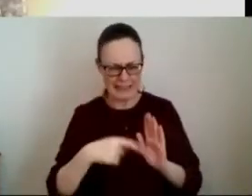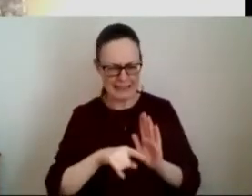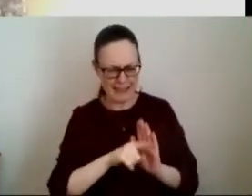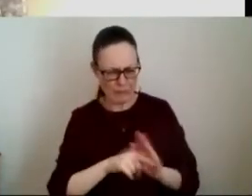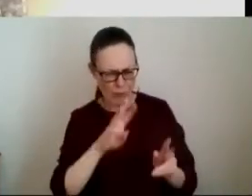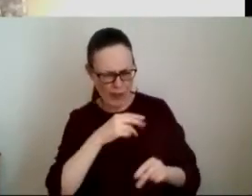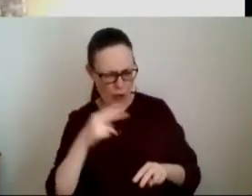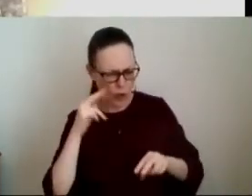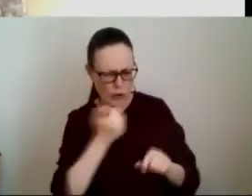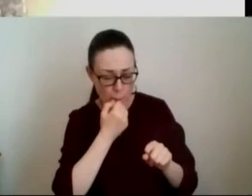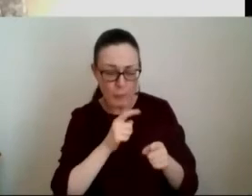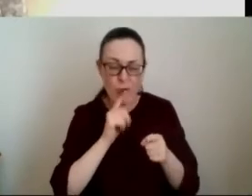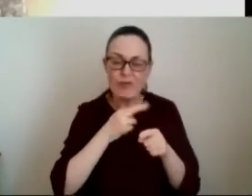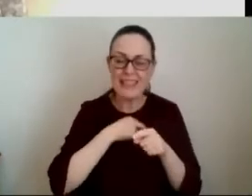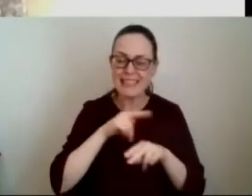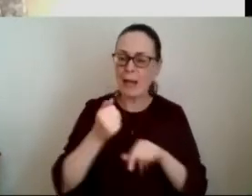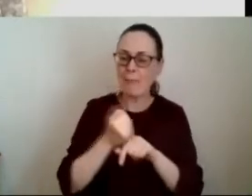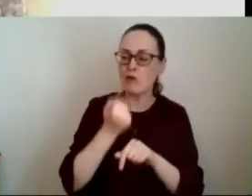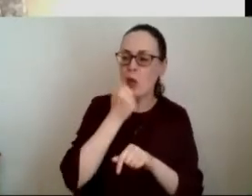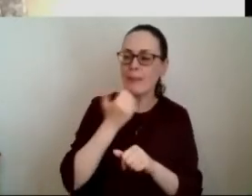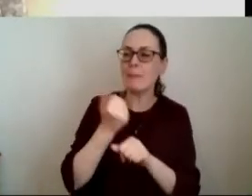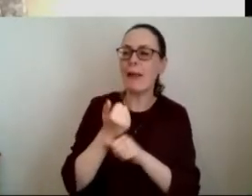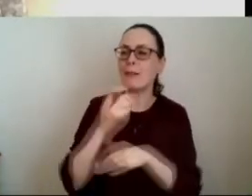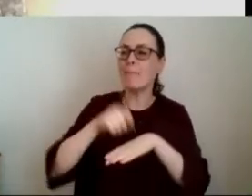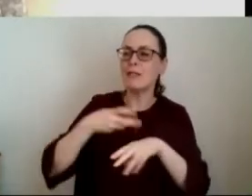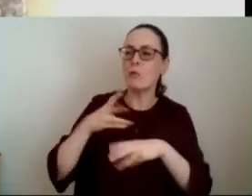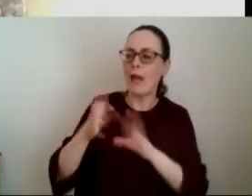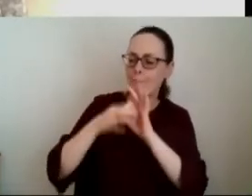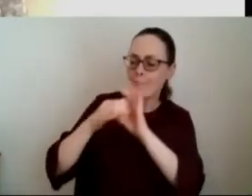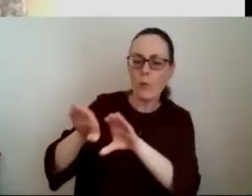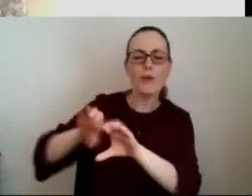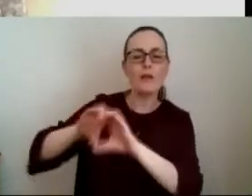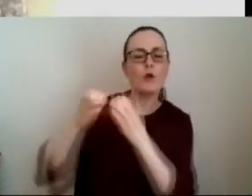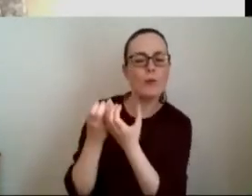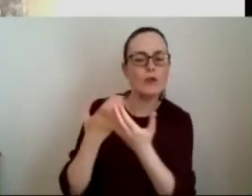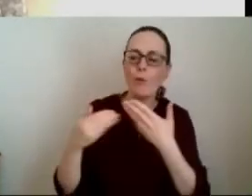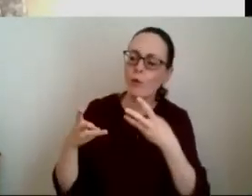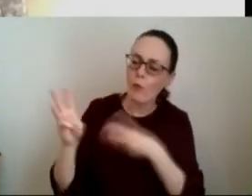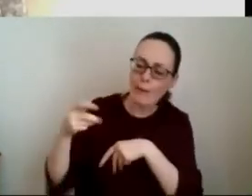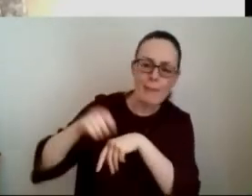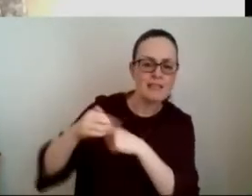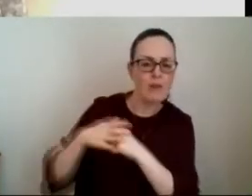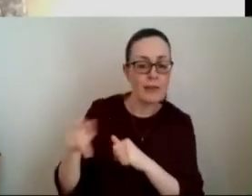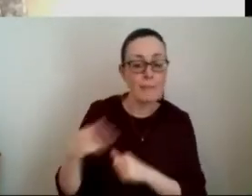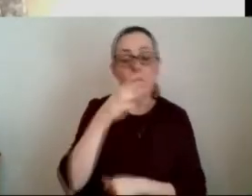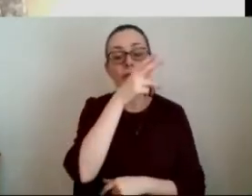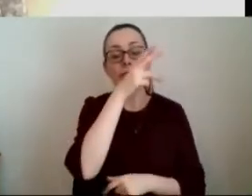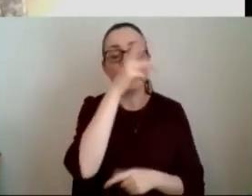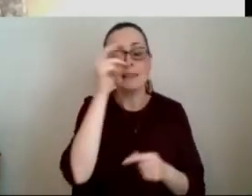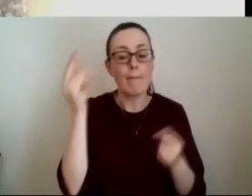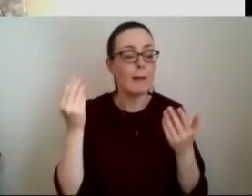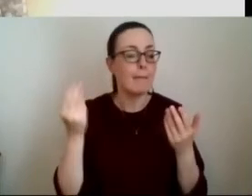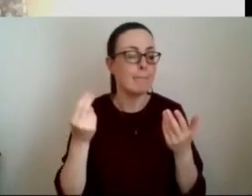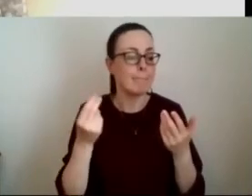about trying to see what channel if you like works most appropriately for those communities and as i say if i take one or two of the groups that we've worked with